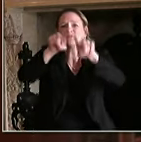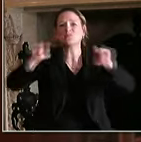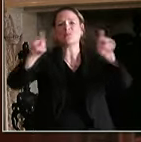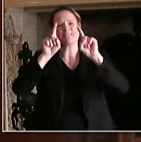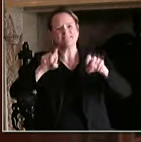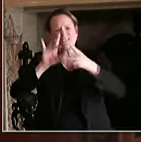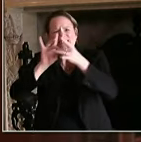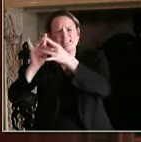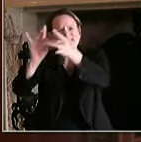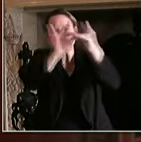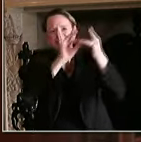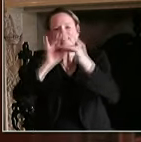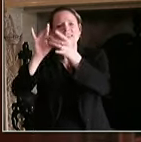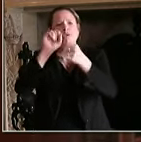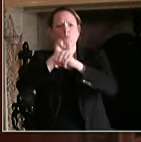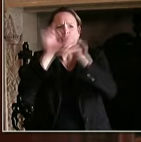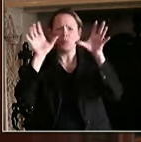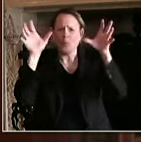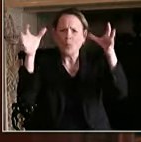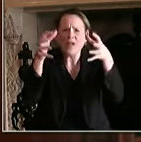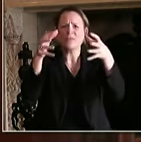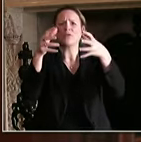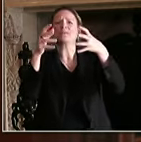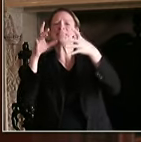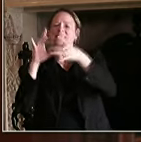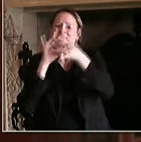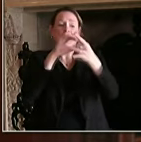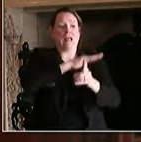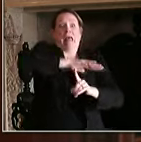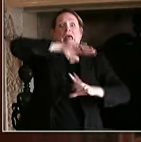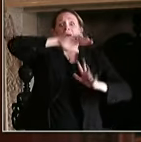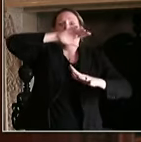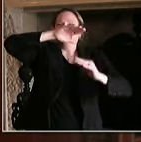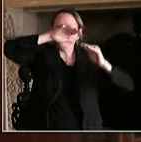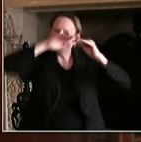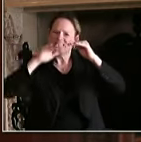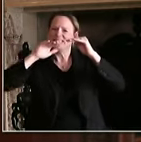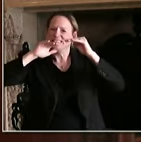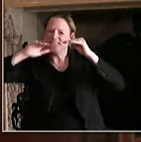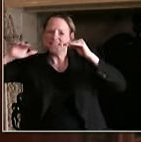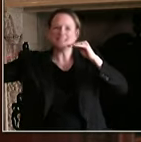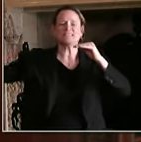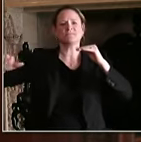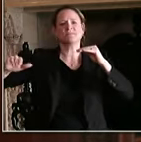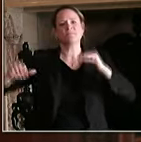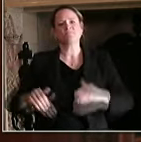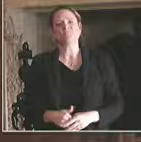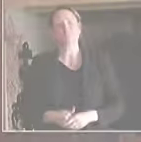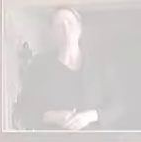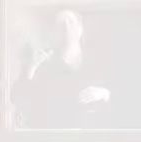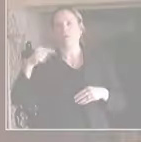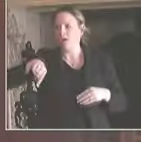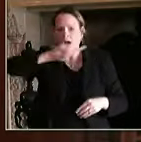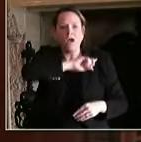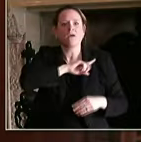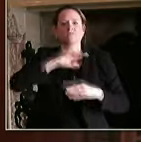as we have seen in states across the nation where doctors are making difficult life and death decisions for their patients.